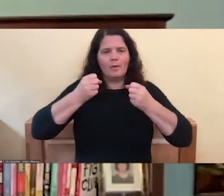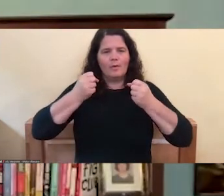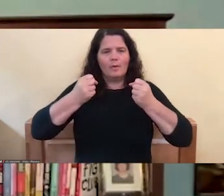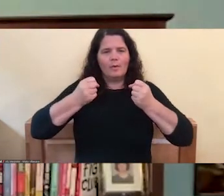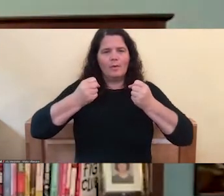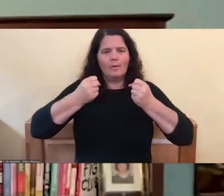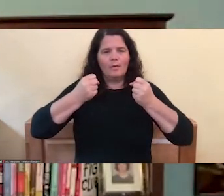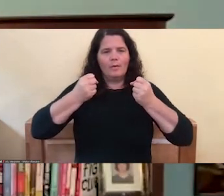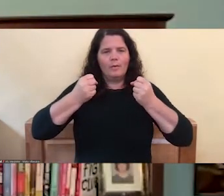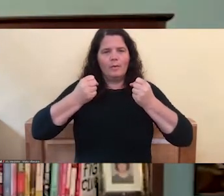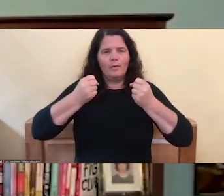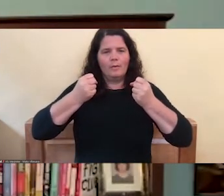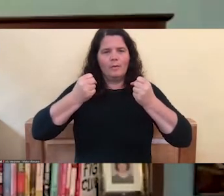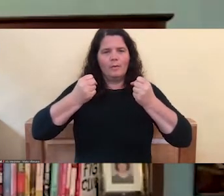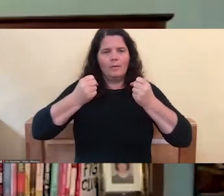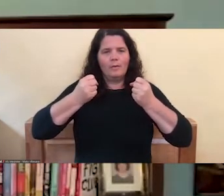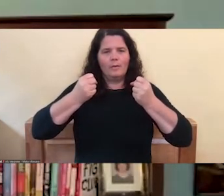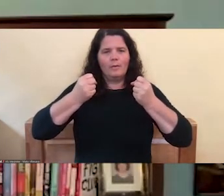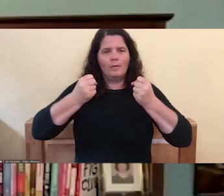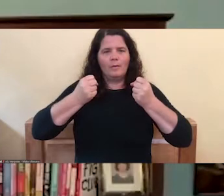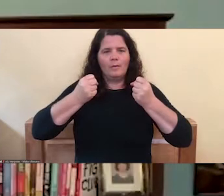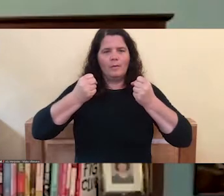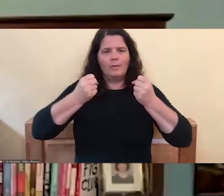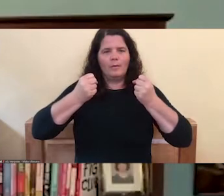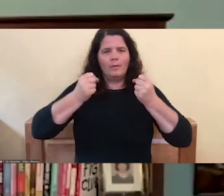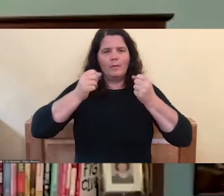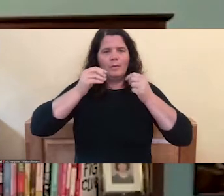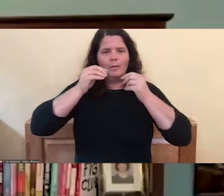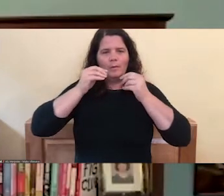and release.